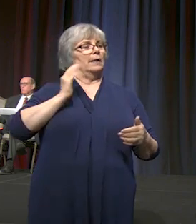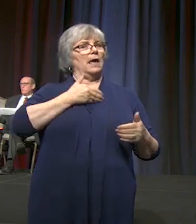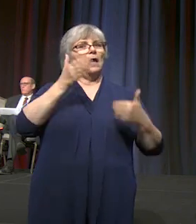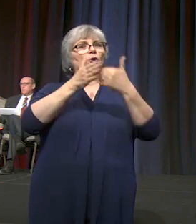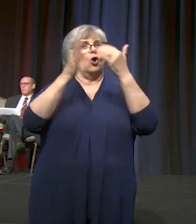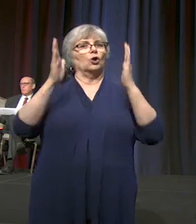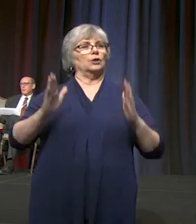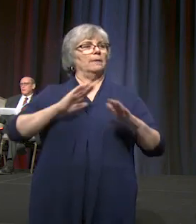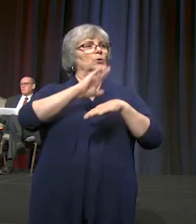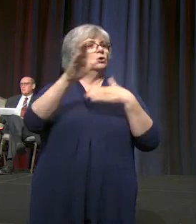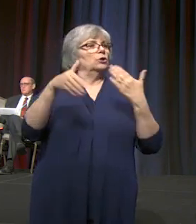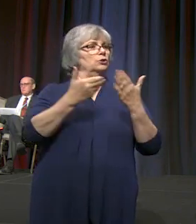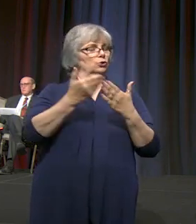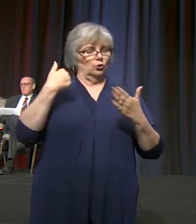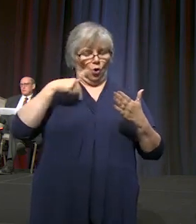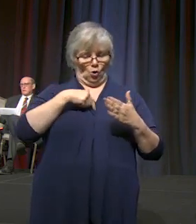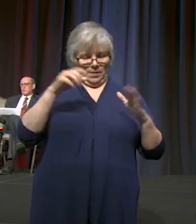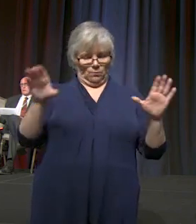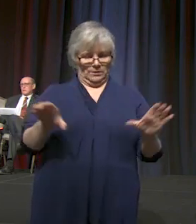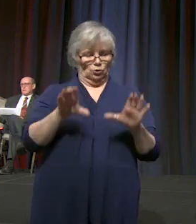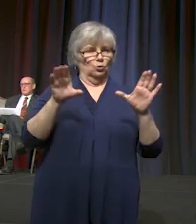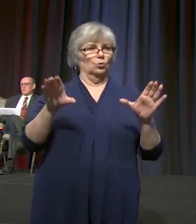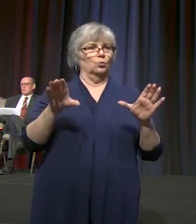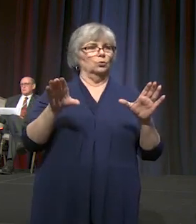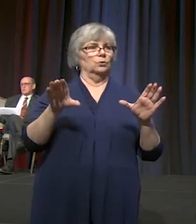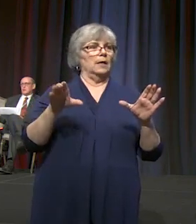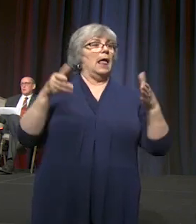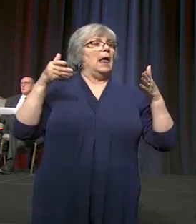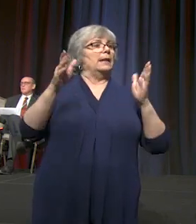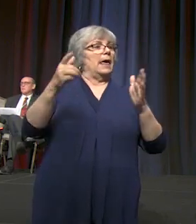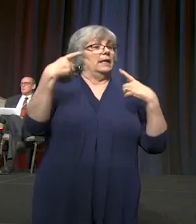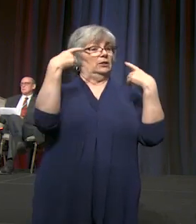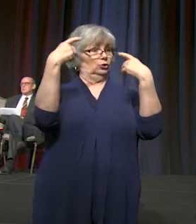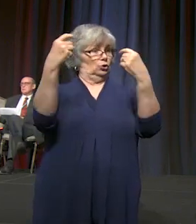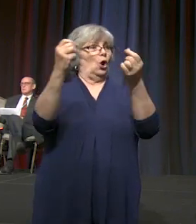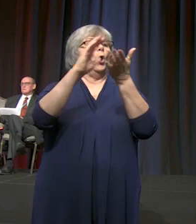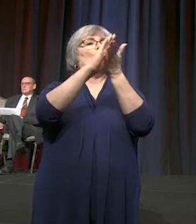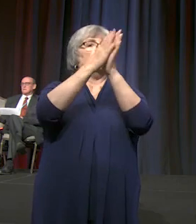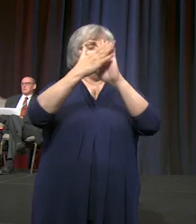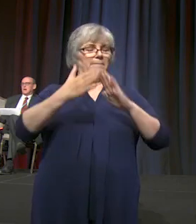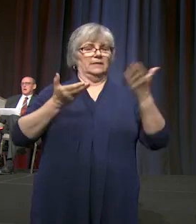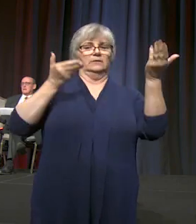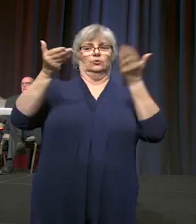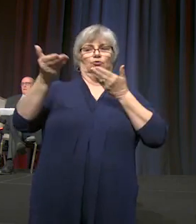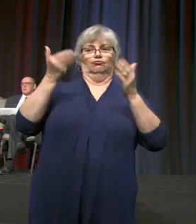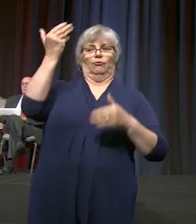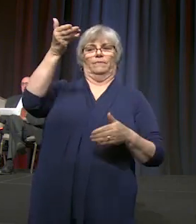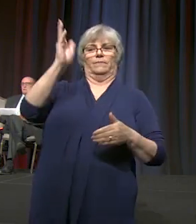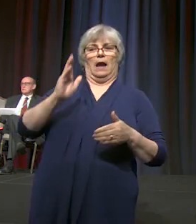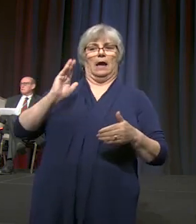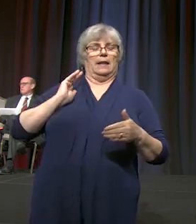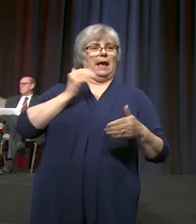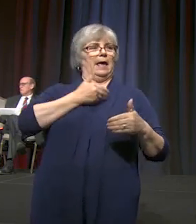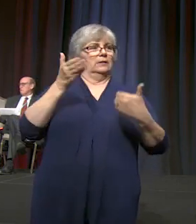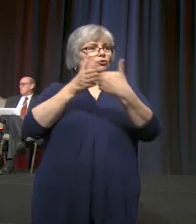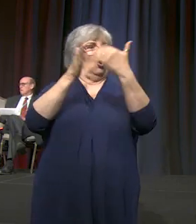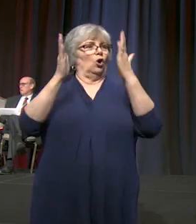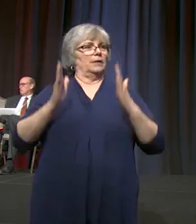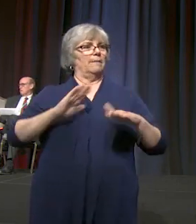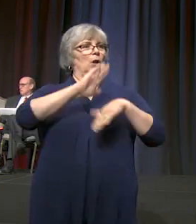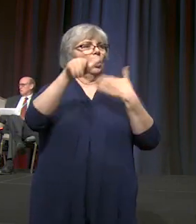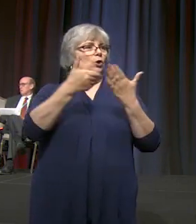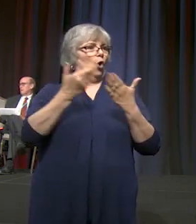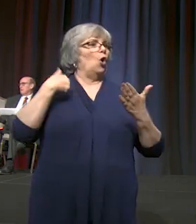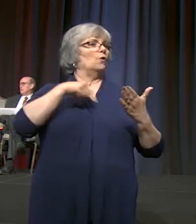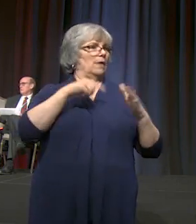in all that we do. Let us go in peace to serve God and our neighbors in all